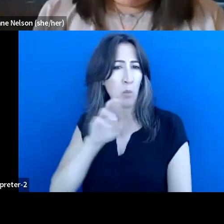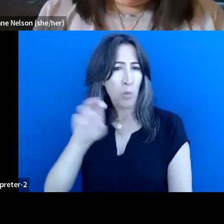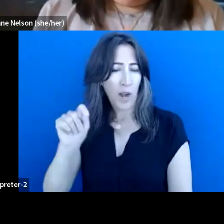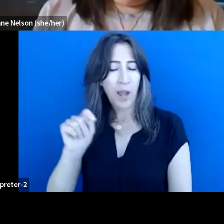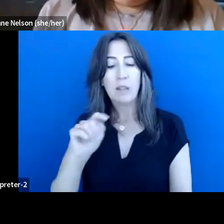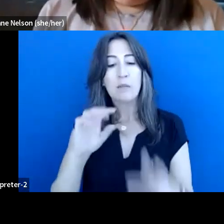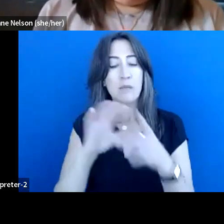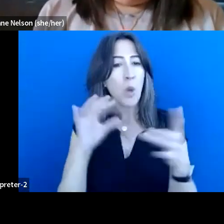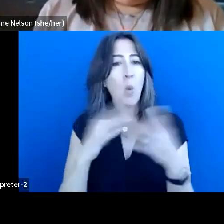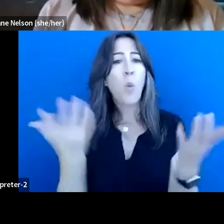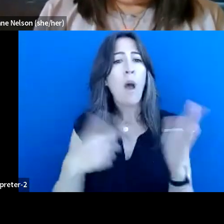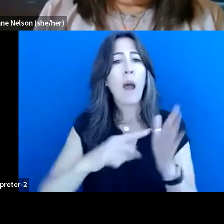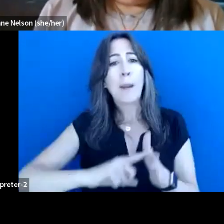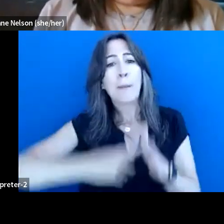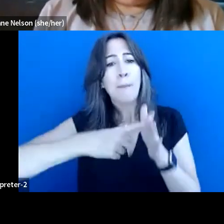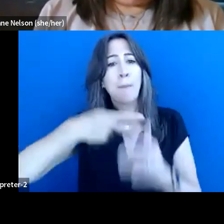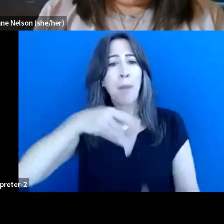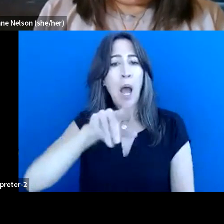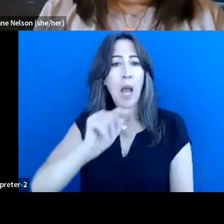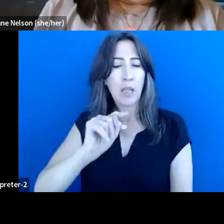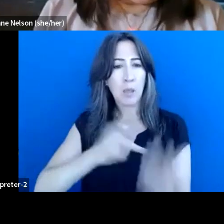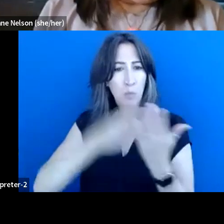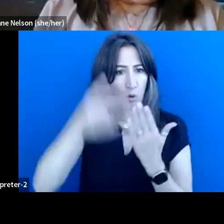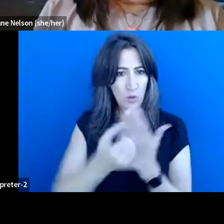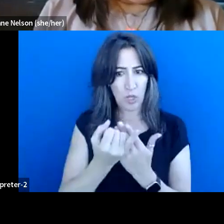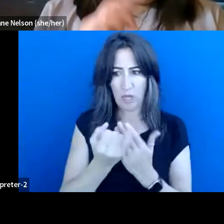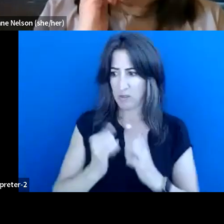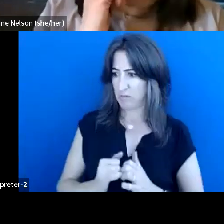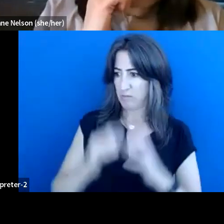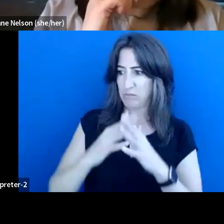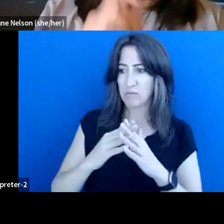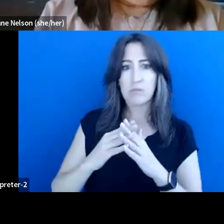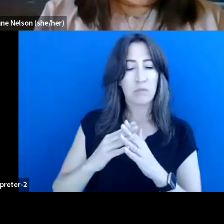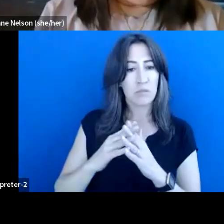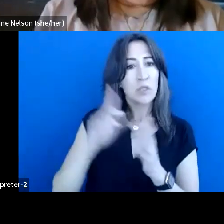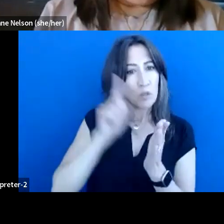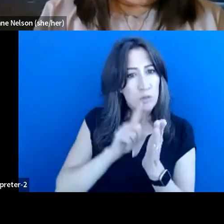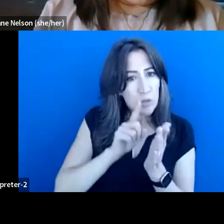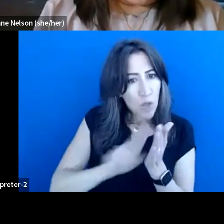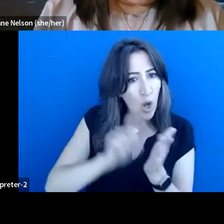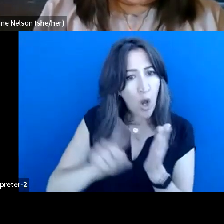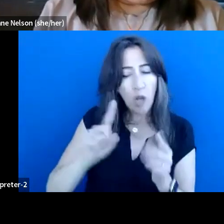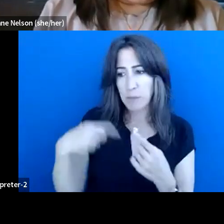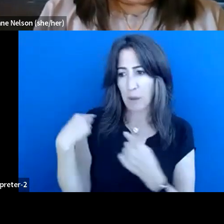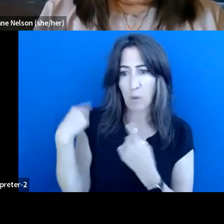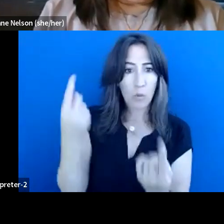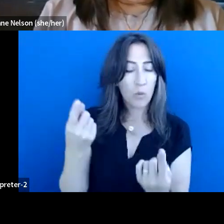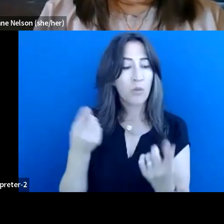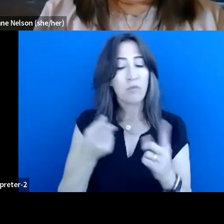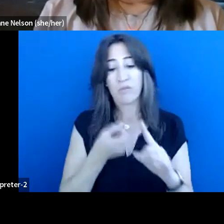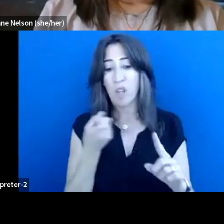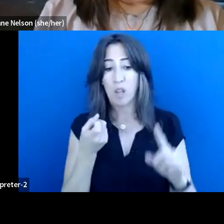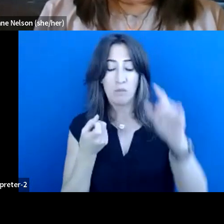projects, uh, that have been talked about, or, or, or I would say some of the projects talked about in, in general, uh, from,